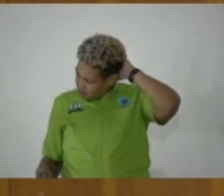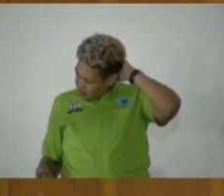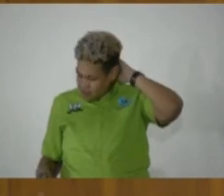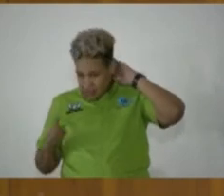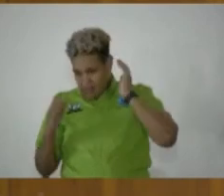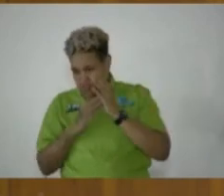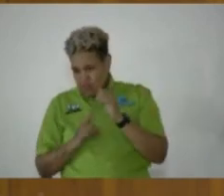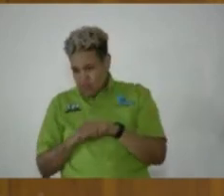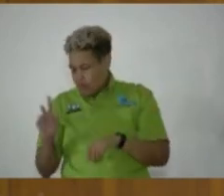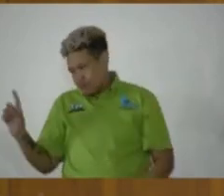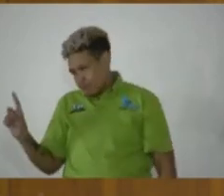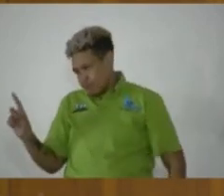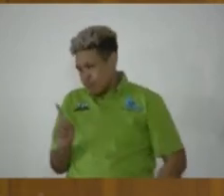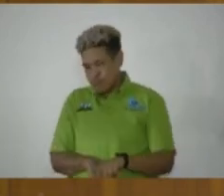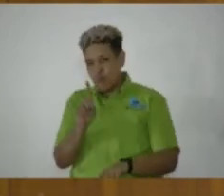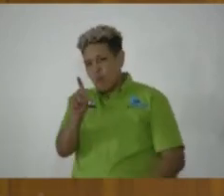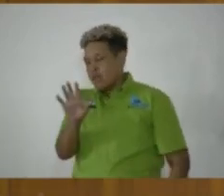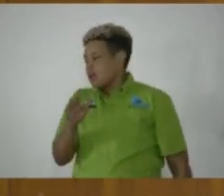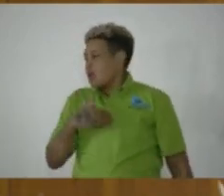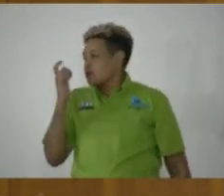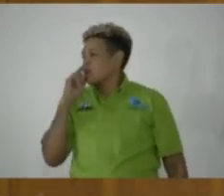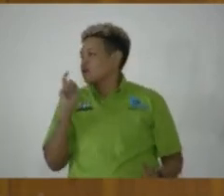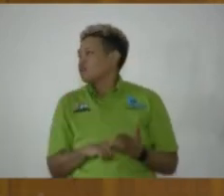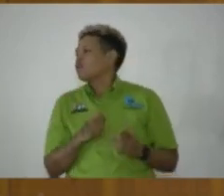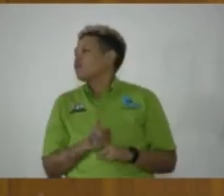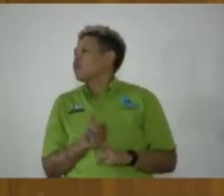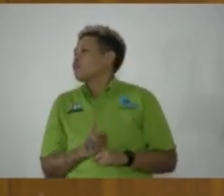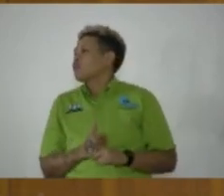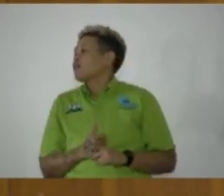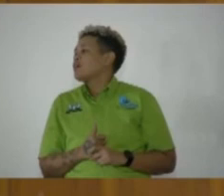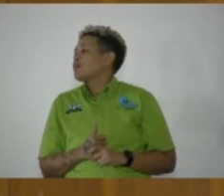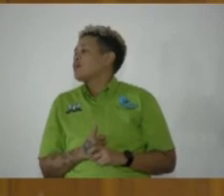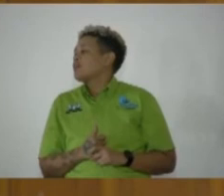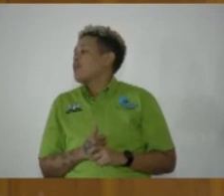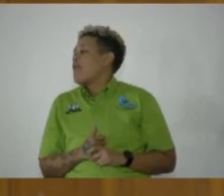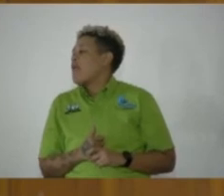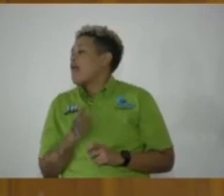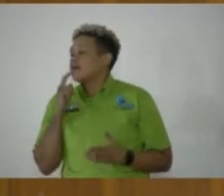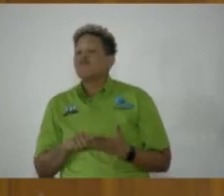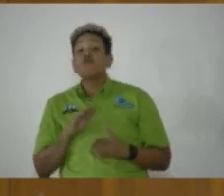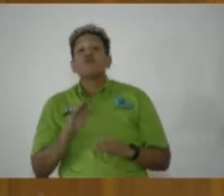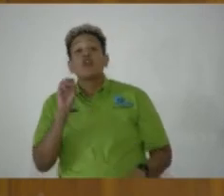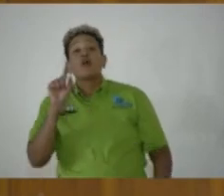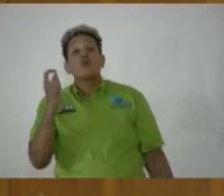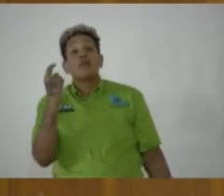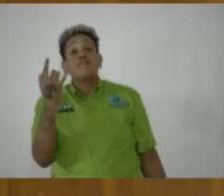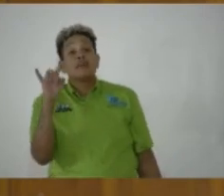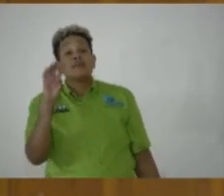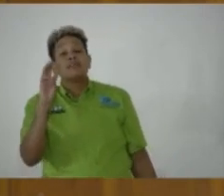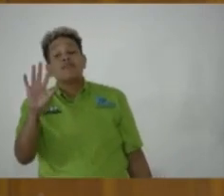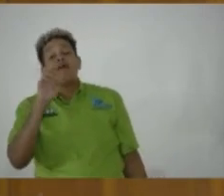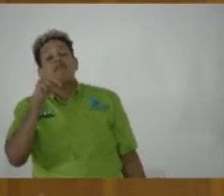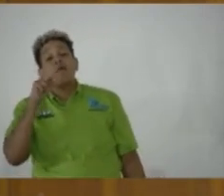Now, I noticed on October the 11th, 1865, Paul